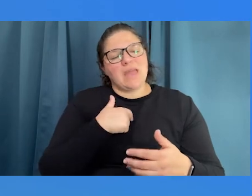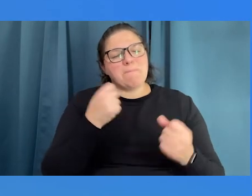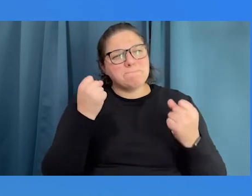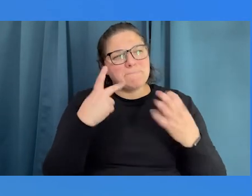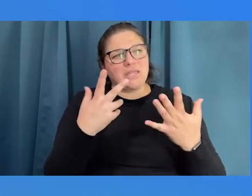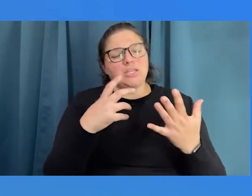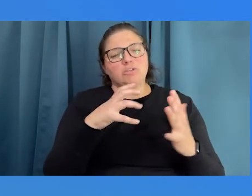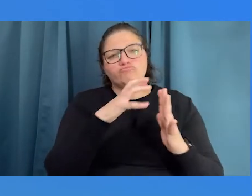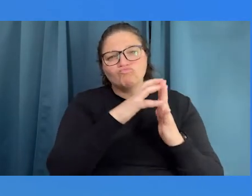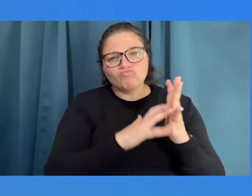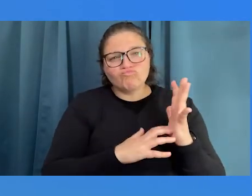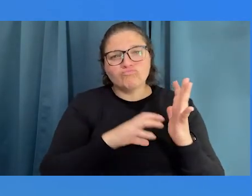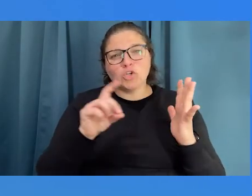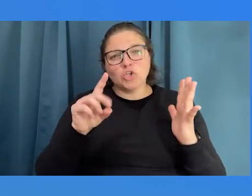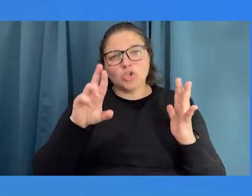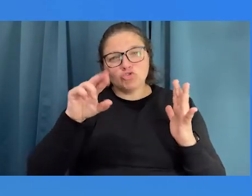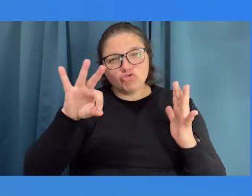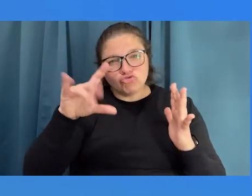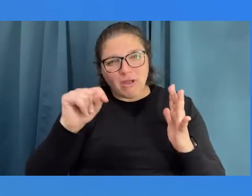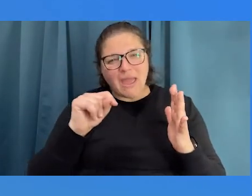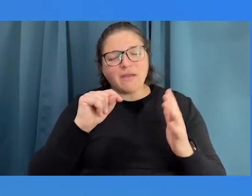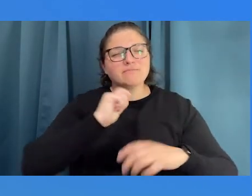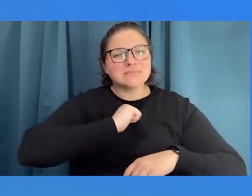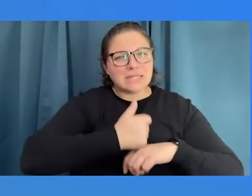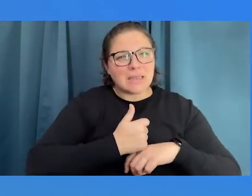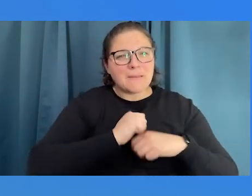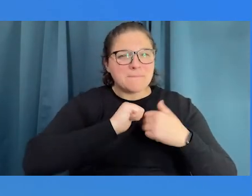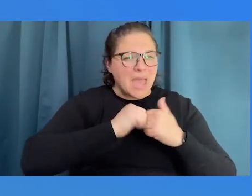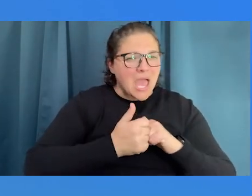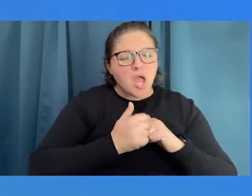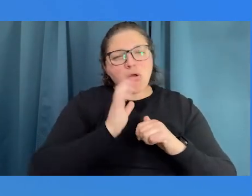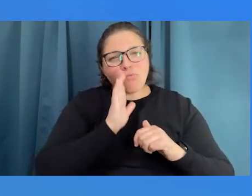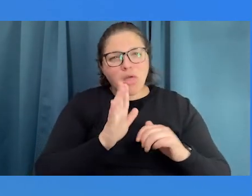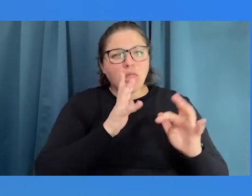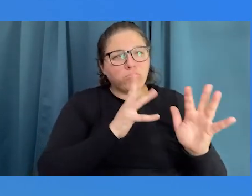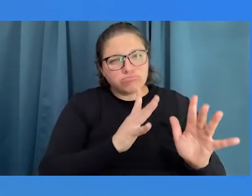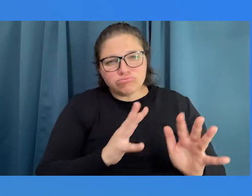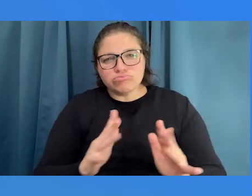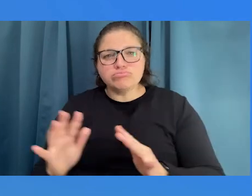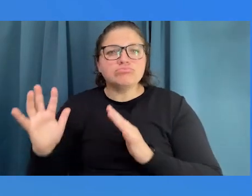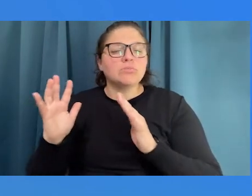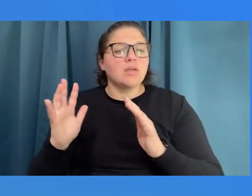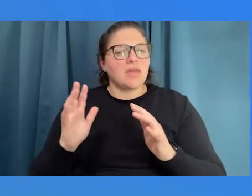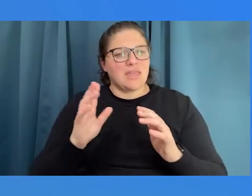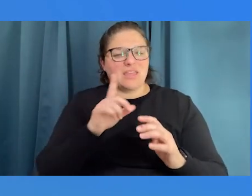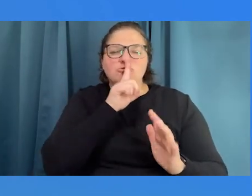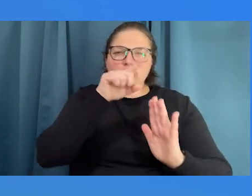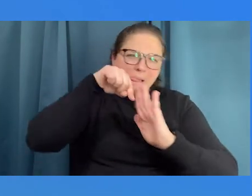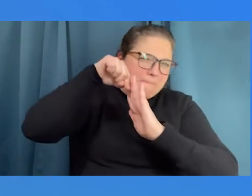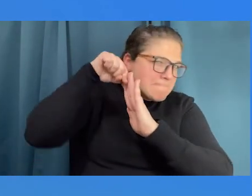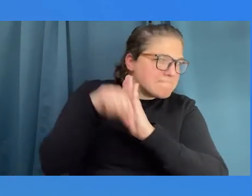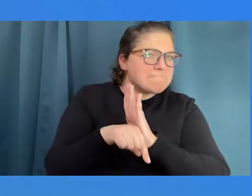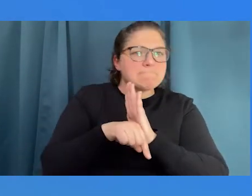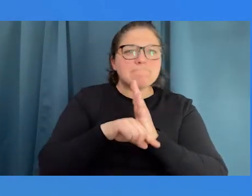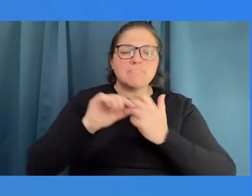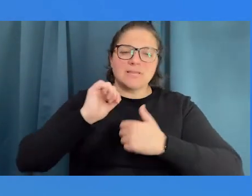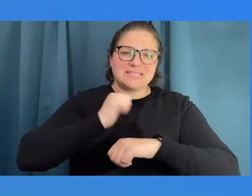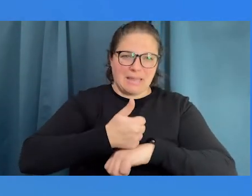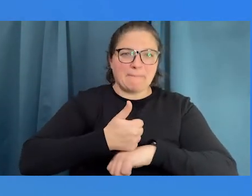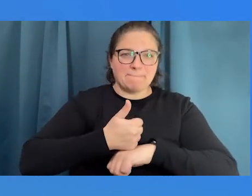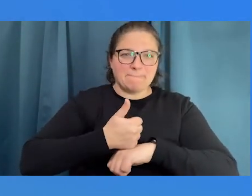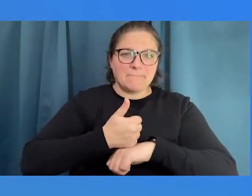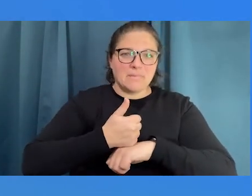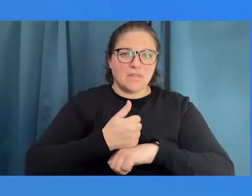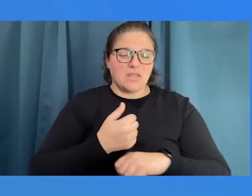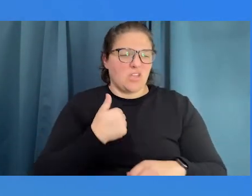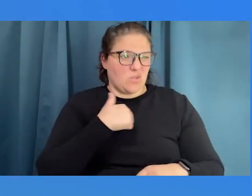drafts and best laid plans is that we were going to just do a deep dive and try to make it happen. But, you know,